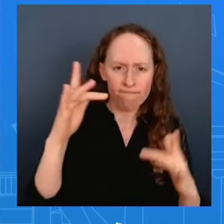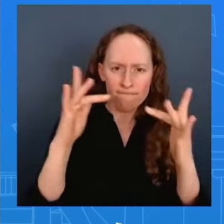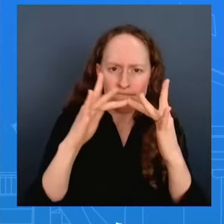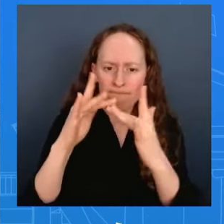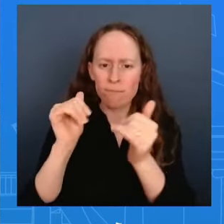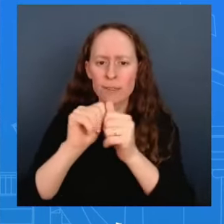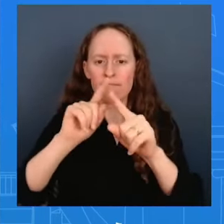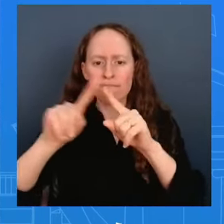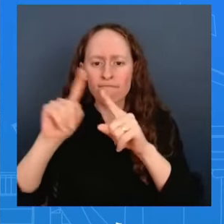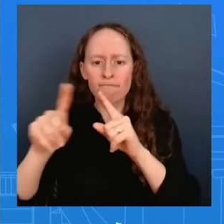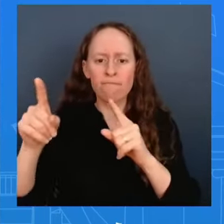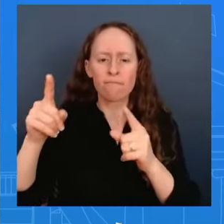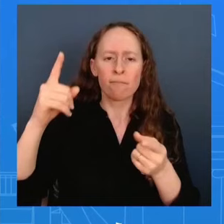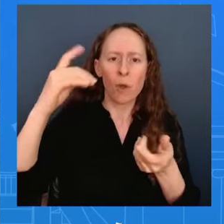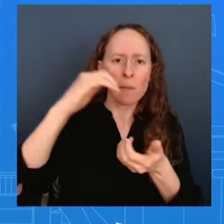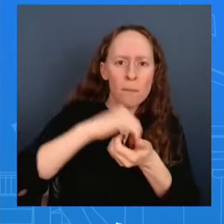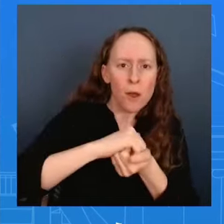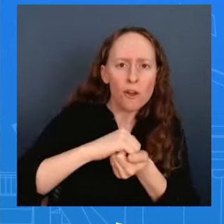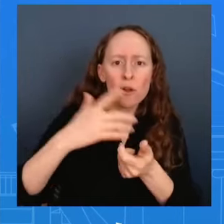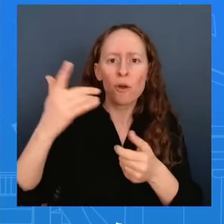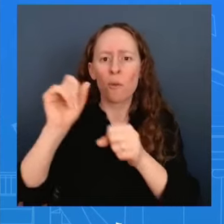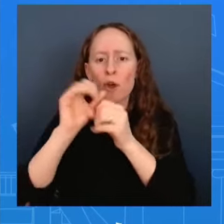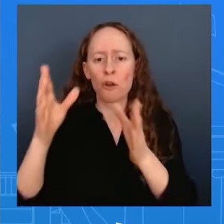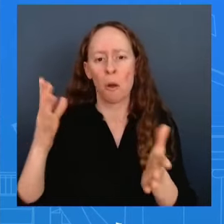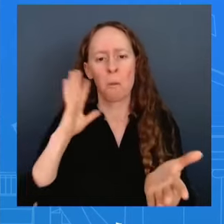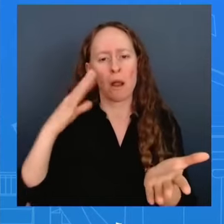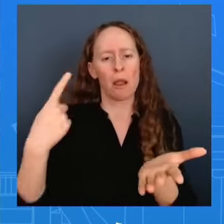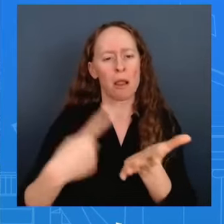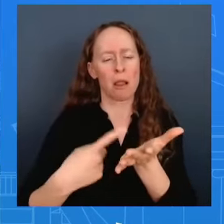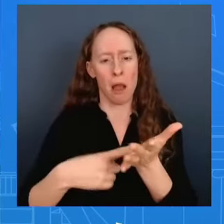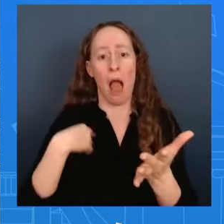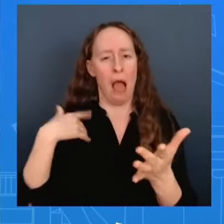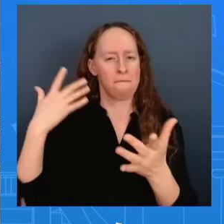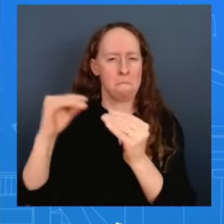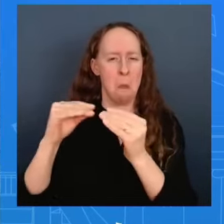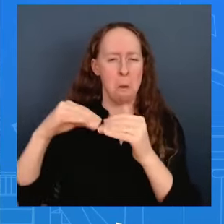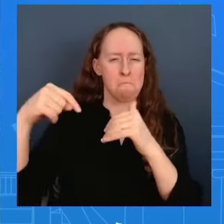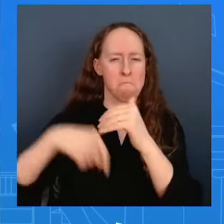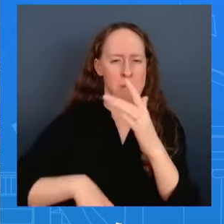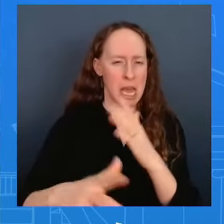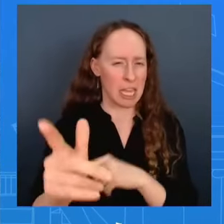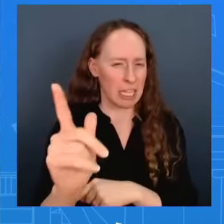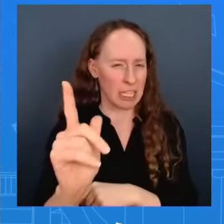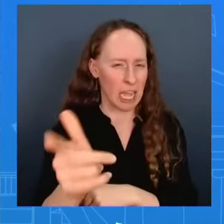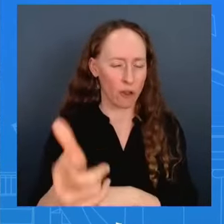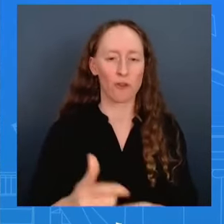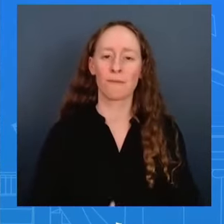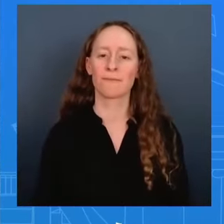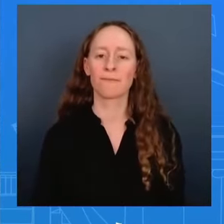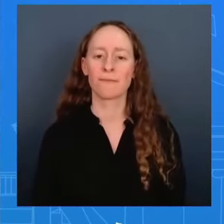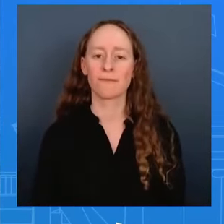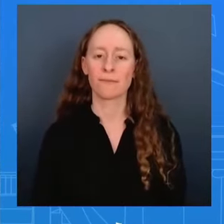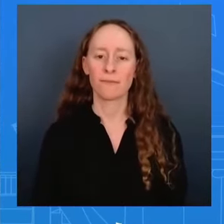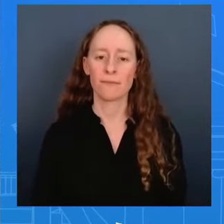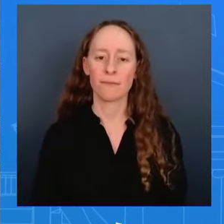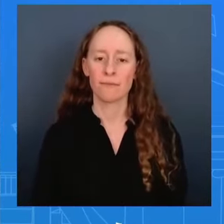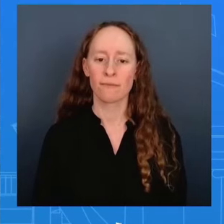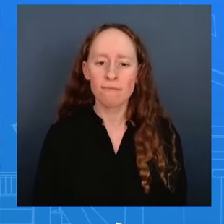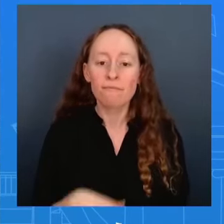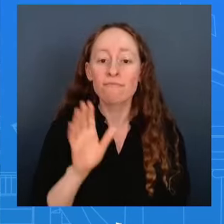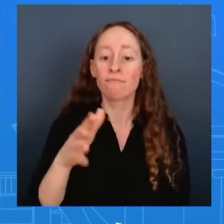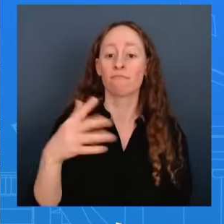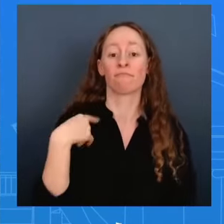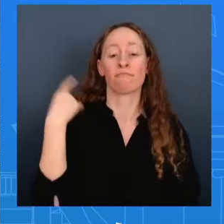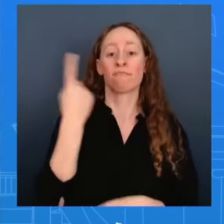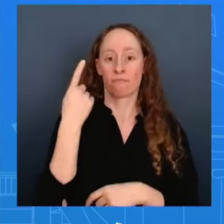tuned thanks ambassador when trump hiked tariffs on chinese goods it led to some increased prices for